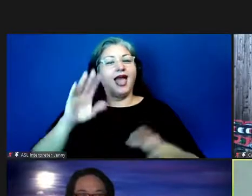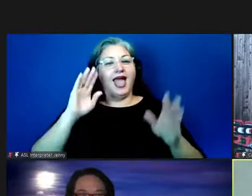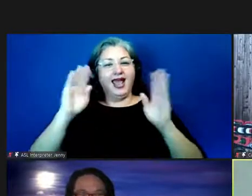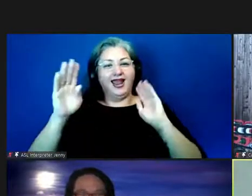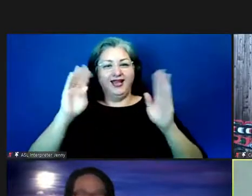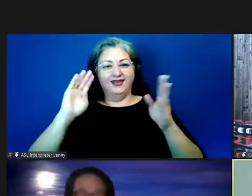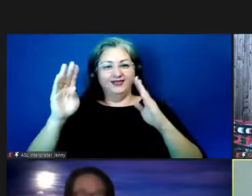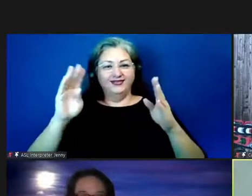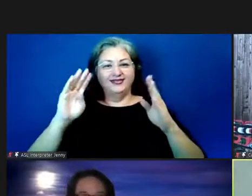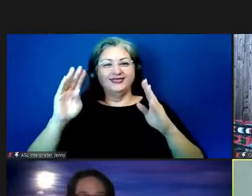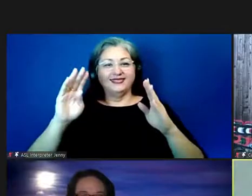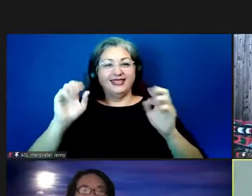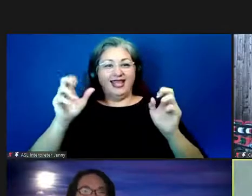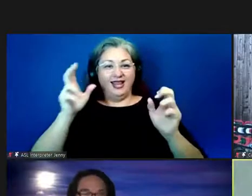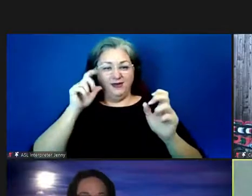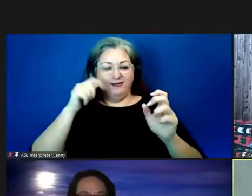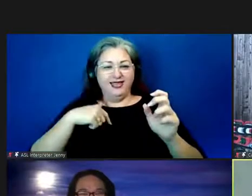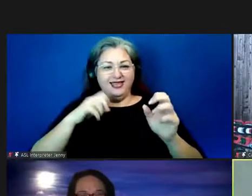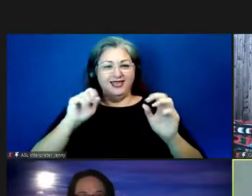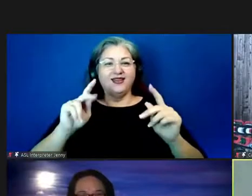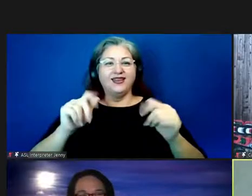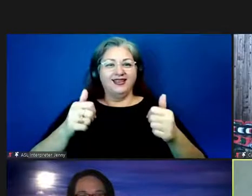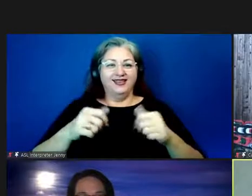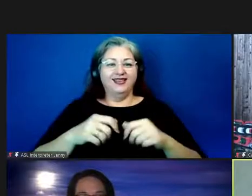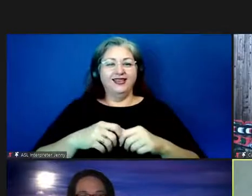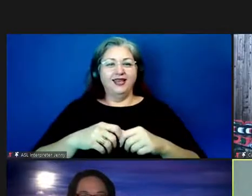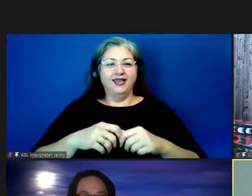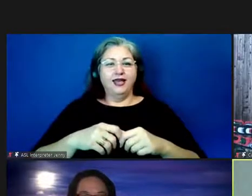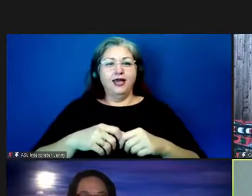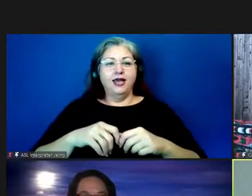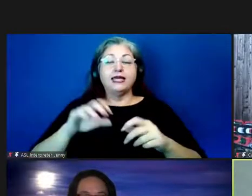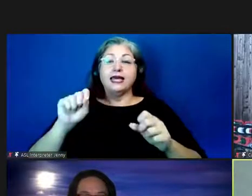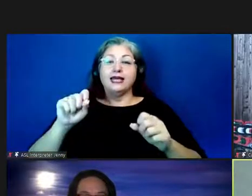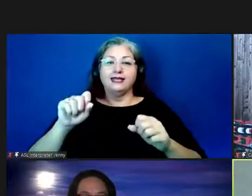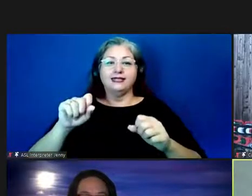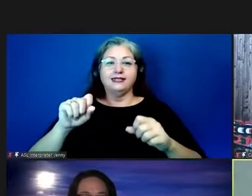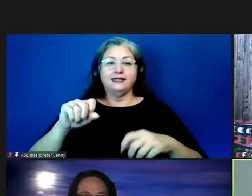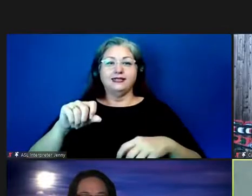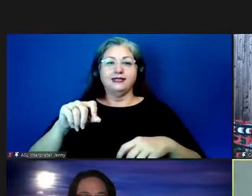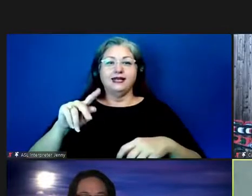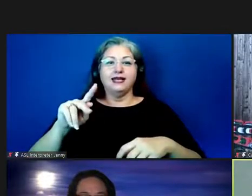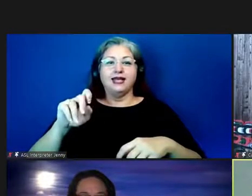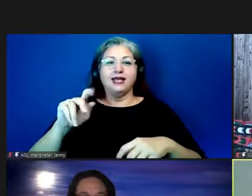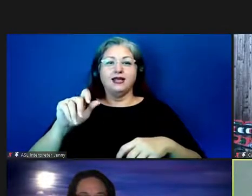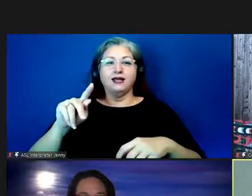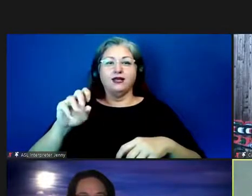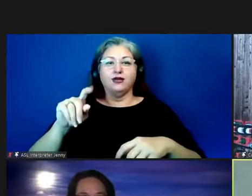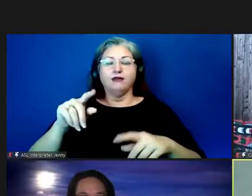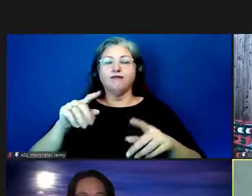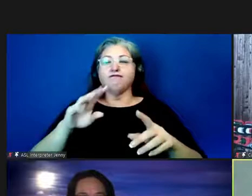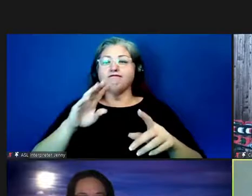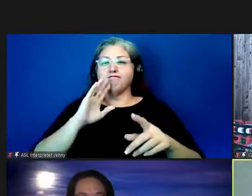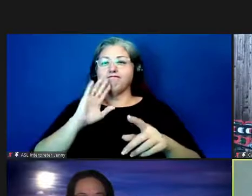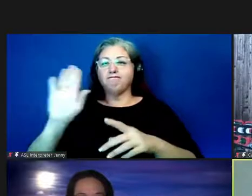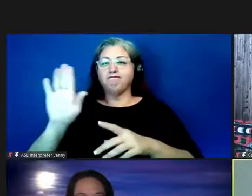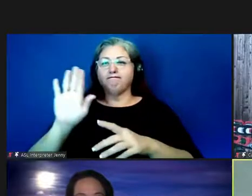Hello. Yeah, can you hear me now? Good. Yeah, tēnā kato katoa. Ko Keila tōku ingoa.